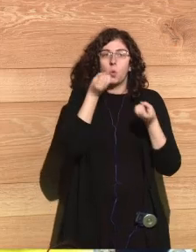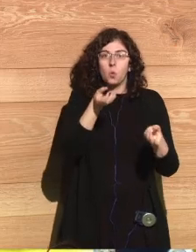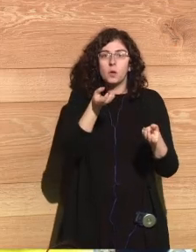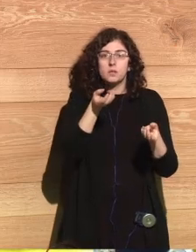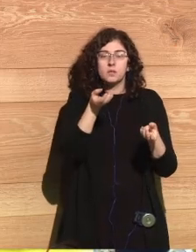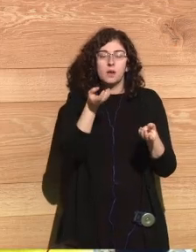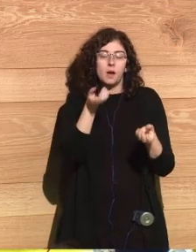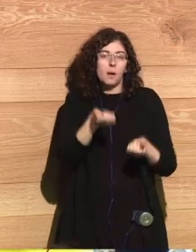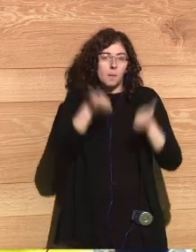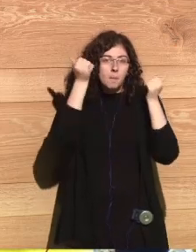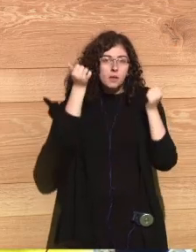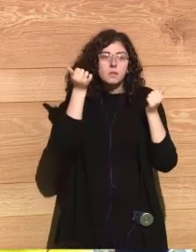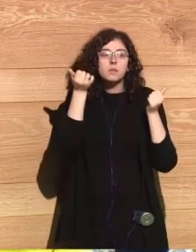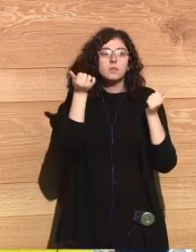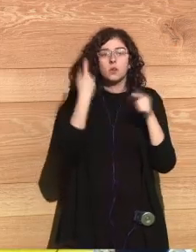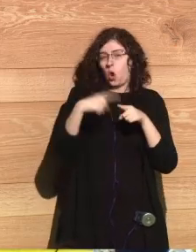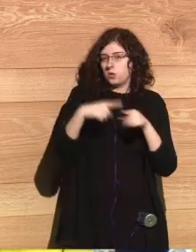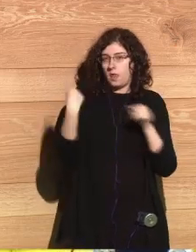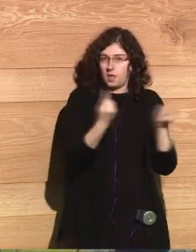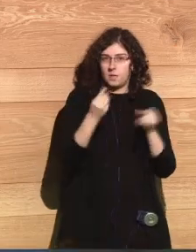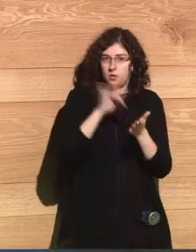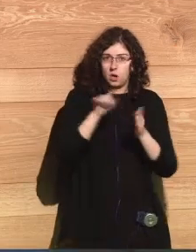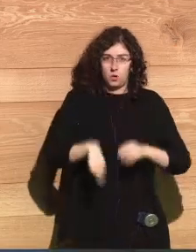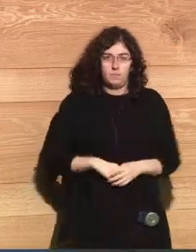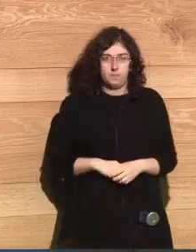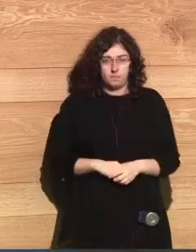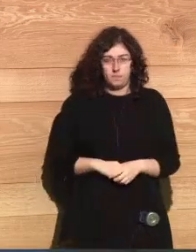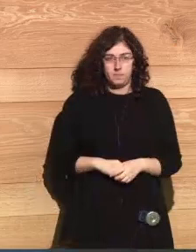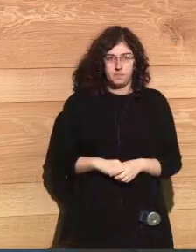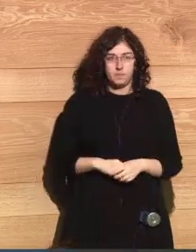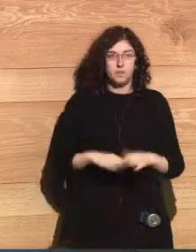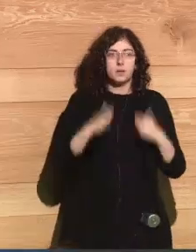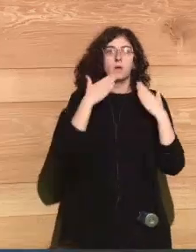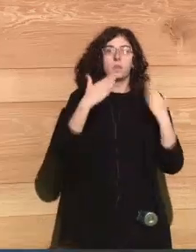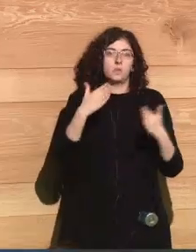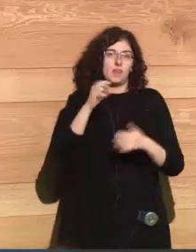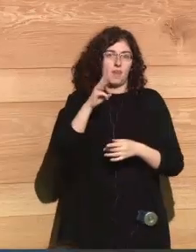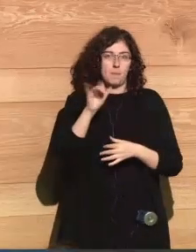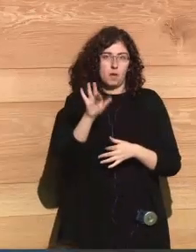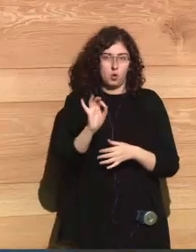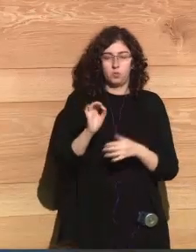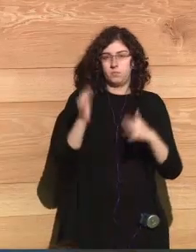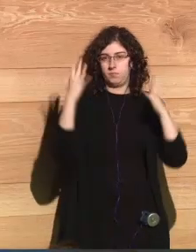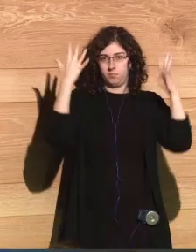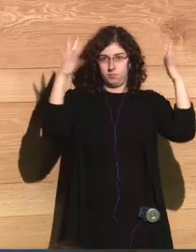going to tell us a bit more about the debate that we're going to be having here today well thank you Pablo